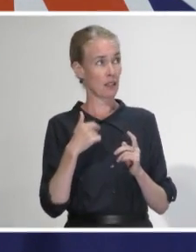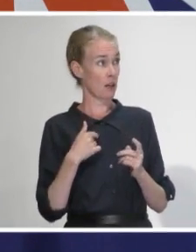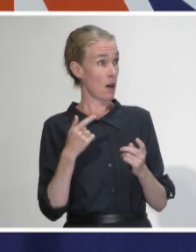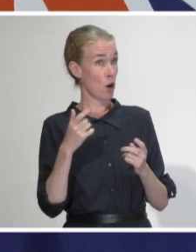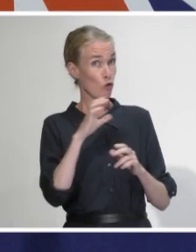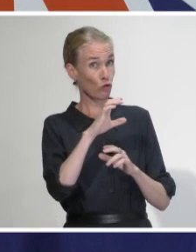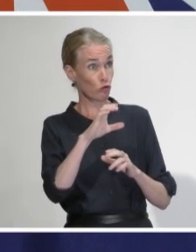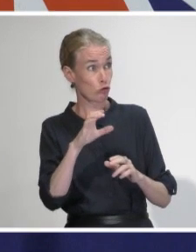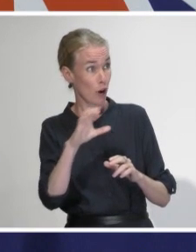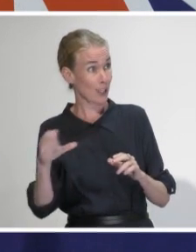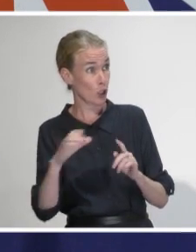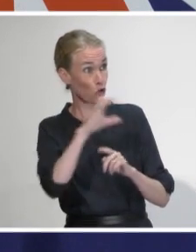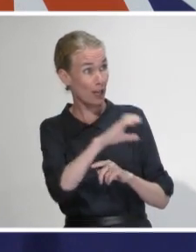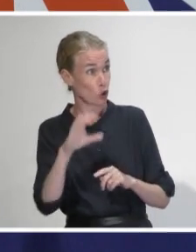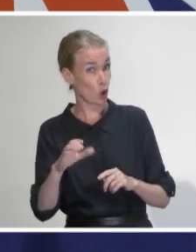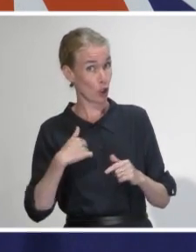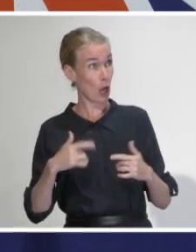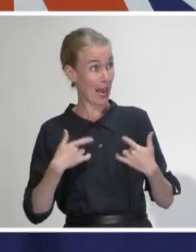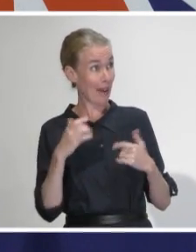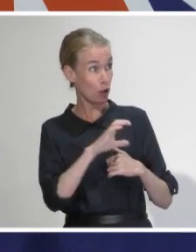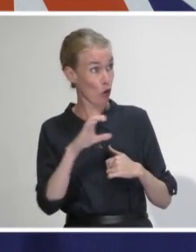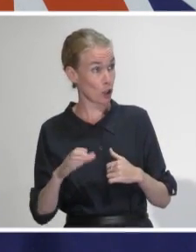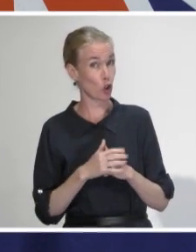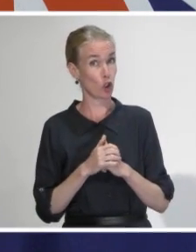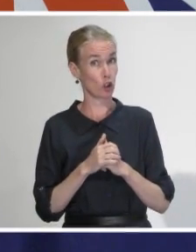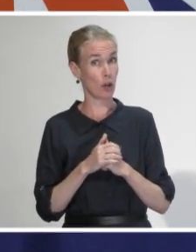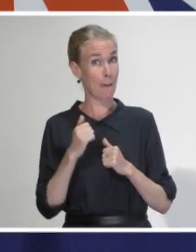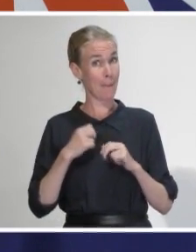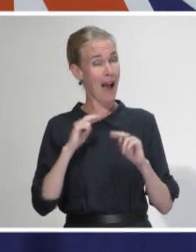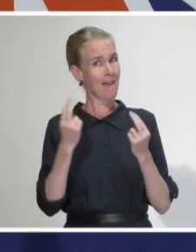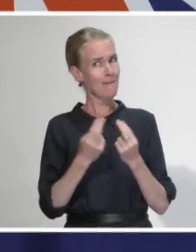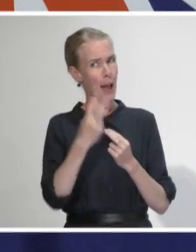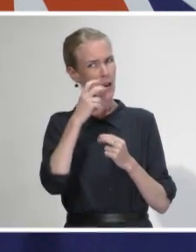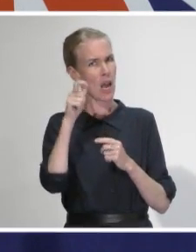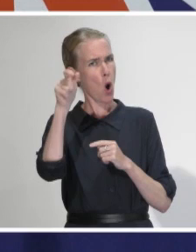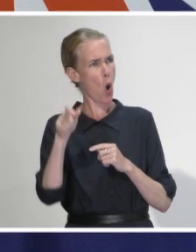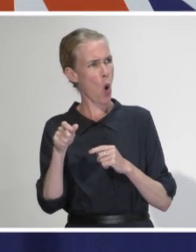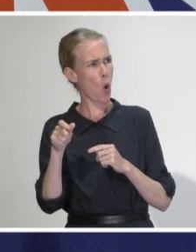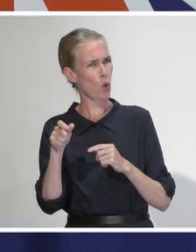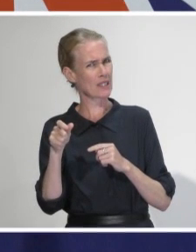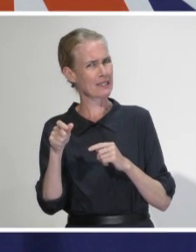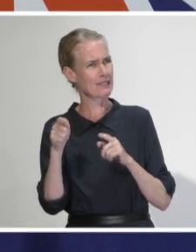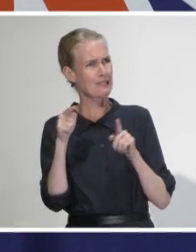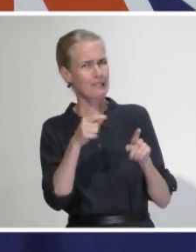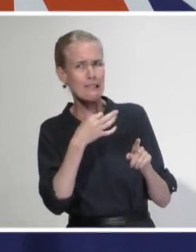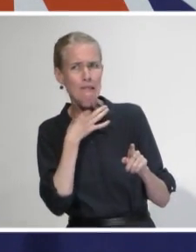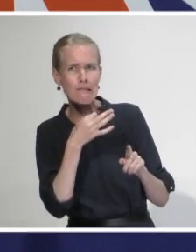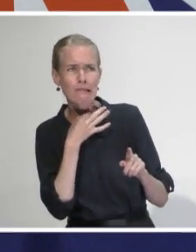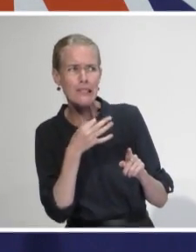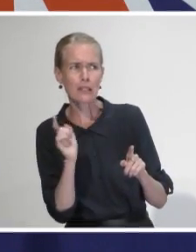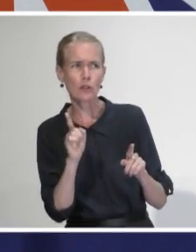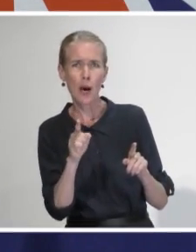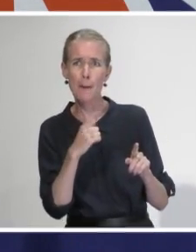will have come to their rest homes. What reassurance can you give around the moving Rosewood residents being